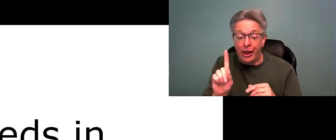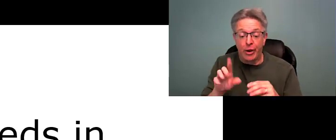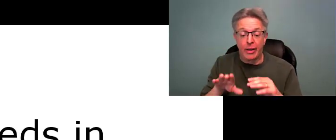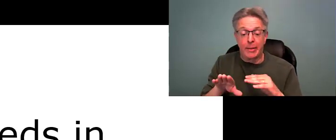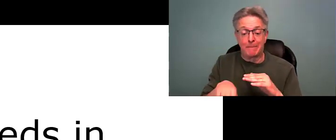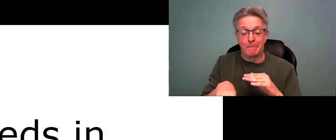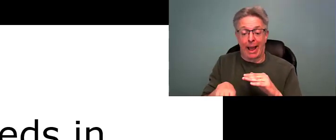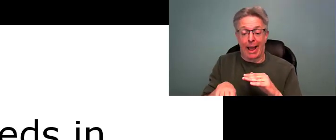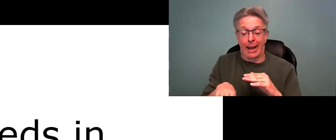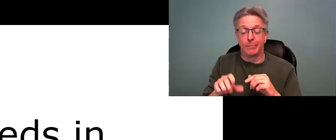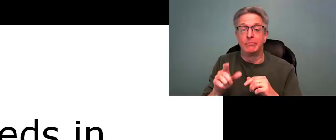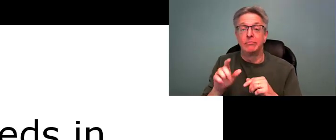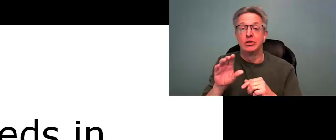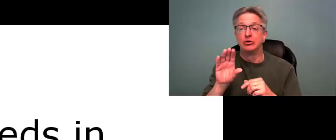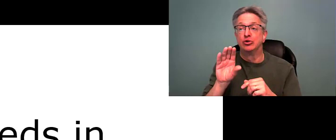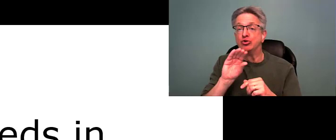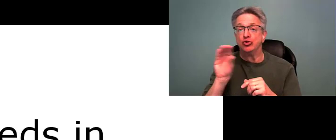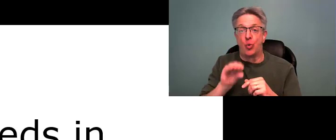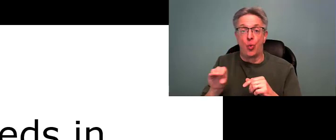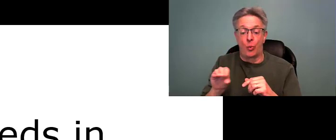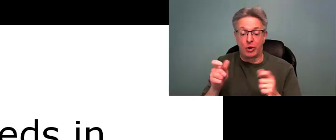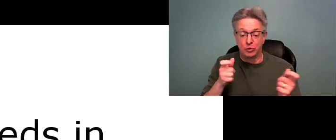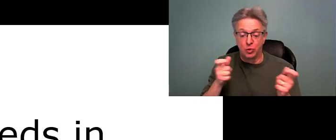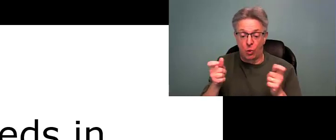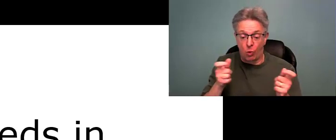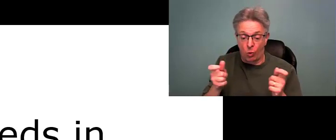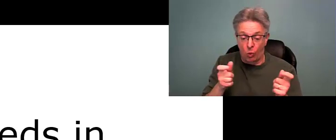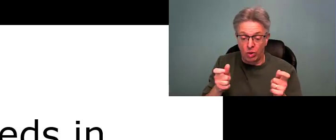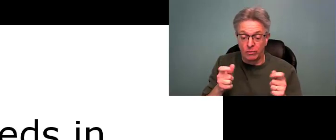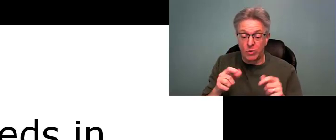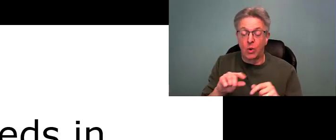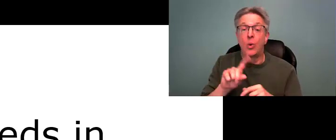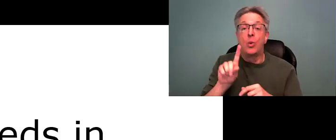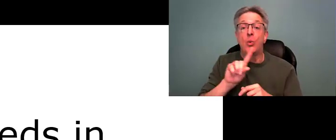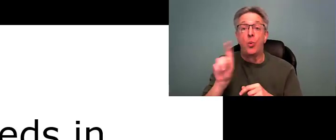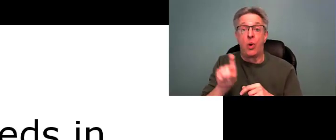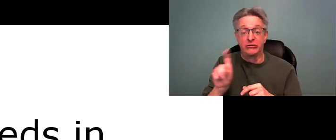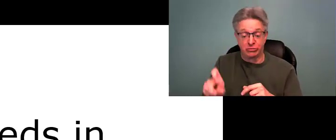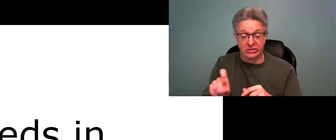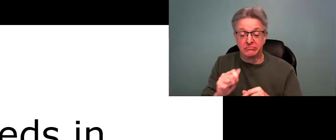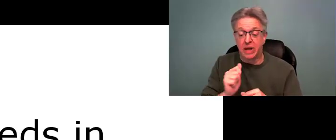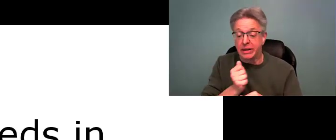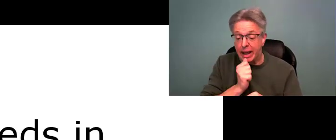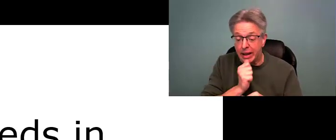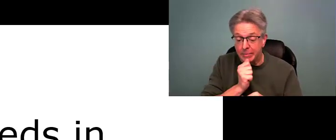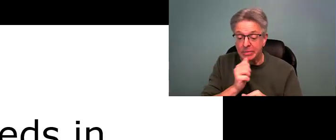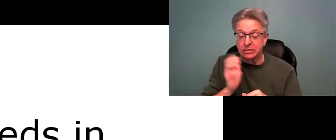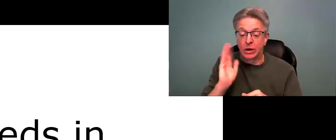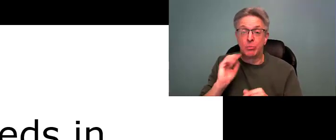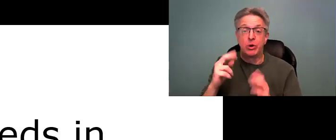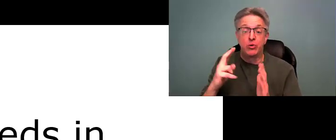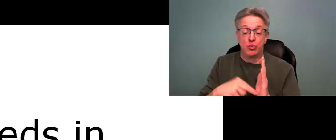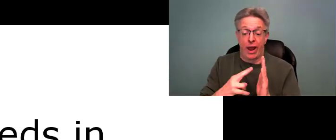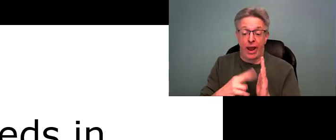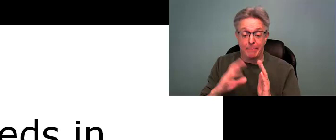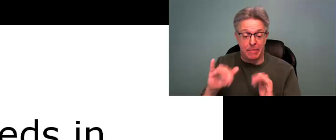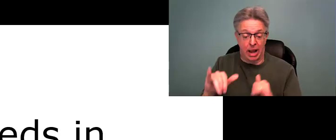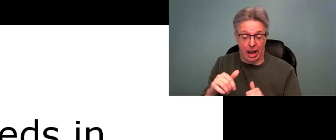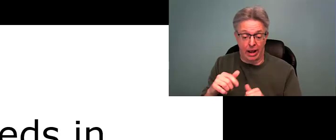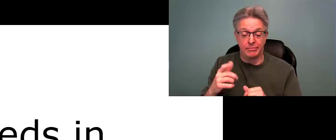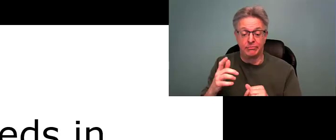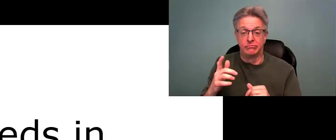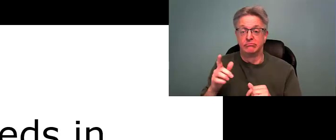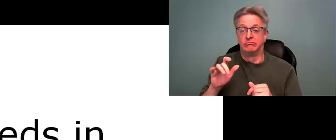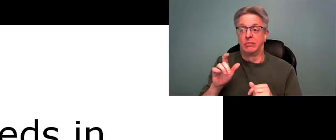and that Q&A feature is located within your Zoom controls. And questions are